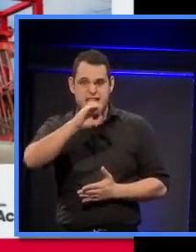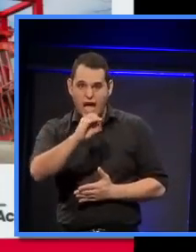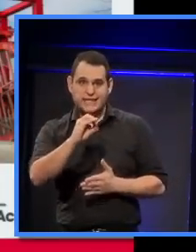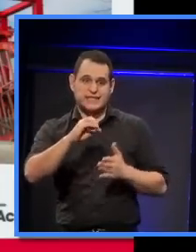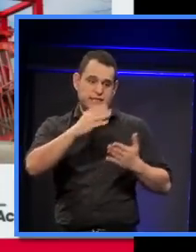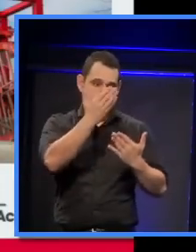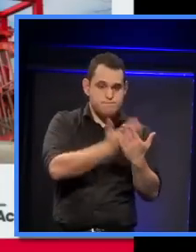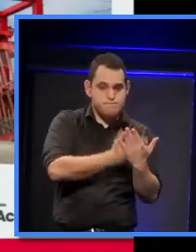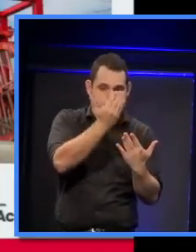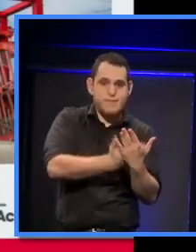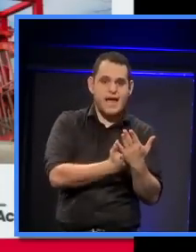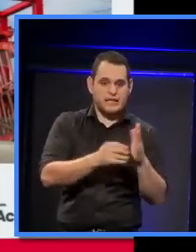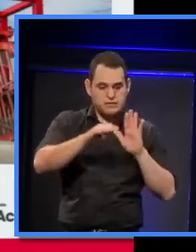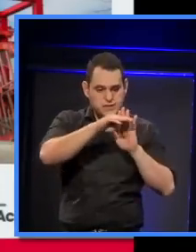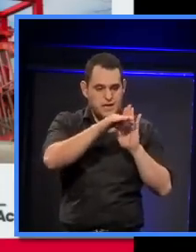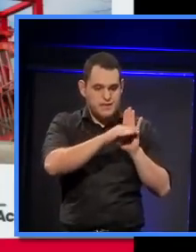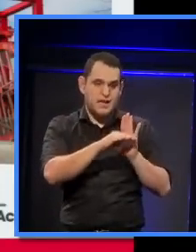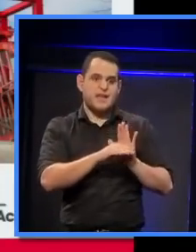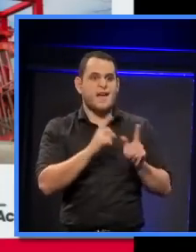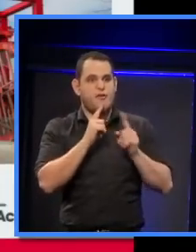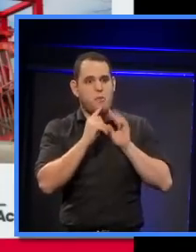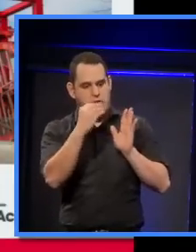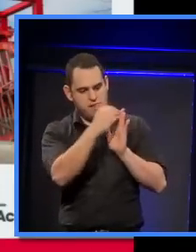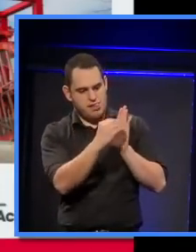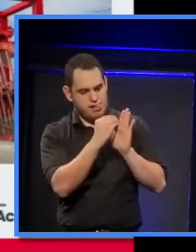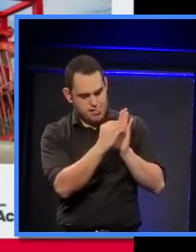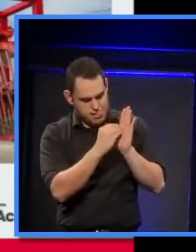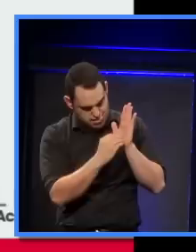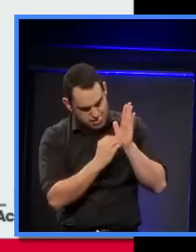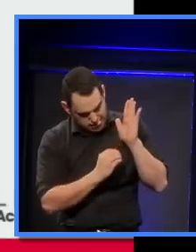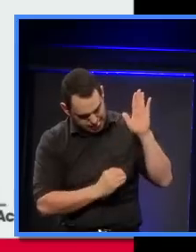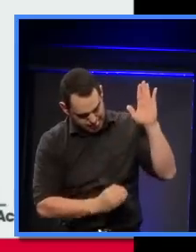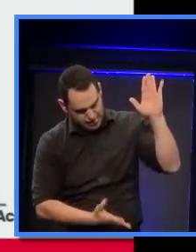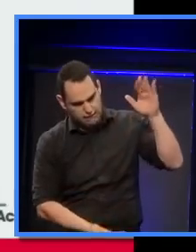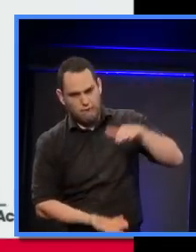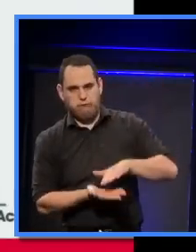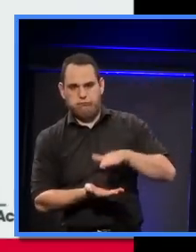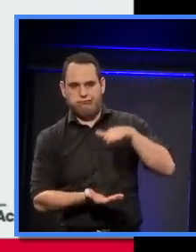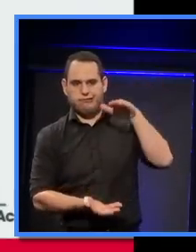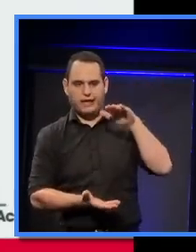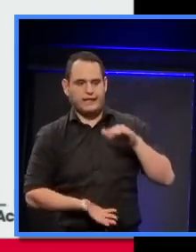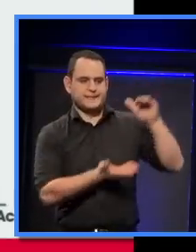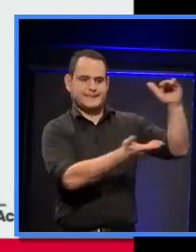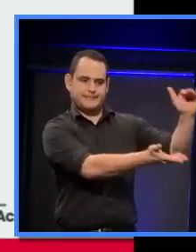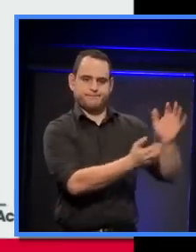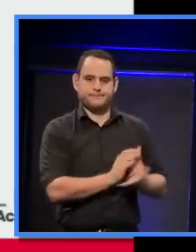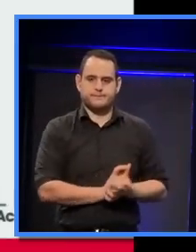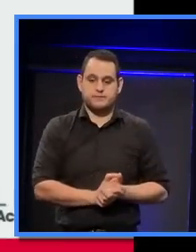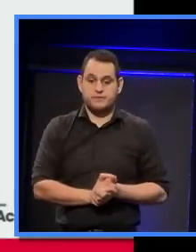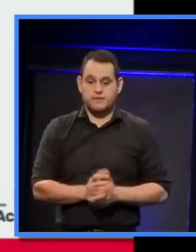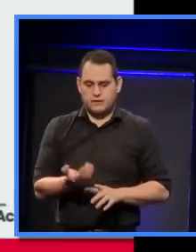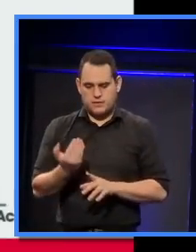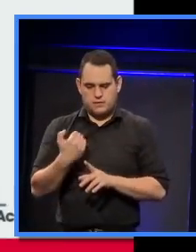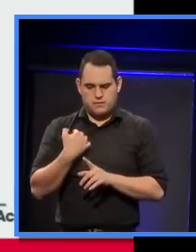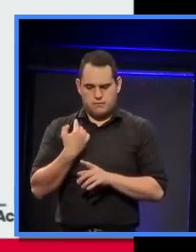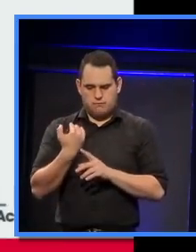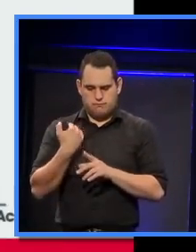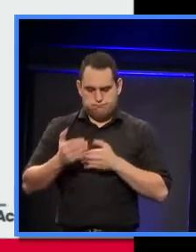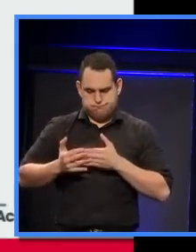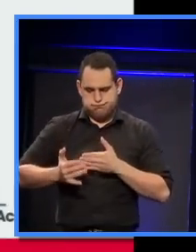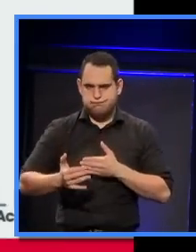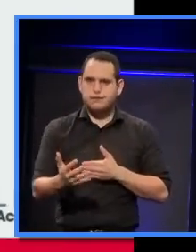alone our credentials. It was an amazing process. Anyway, the 5th of January, we